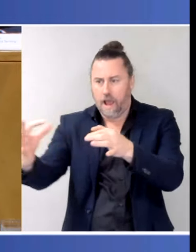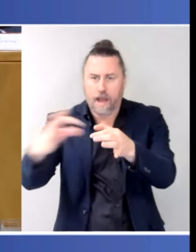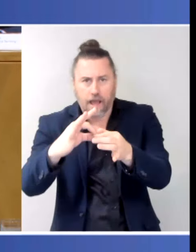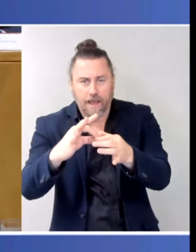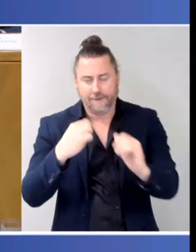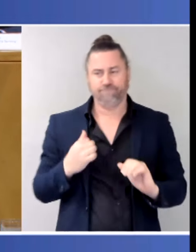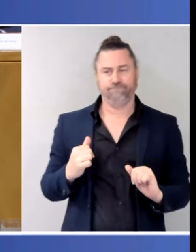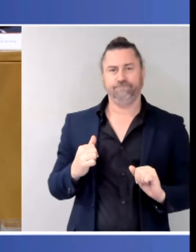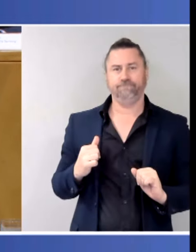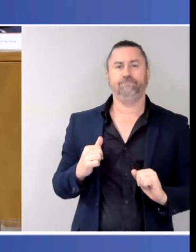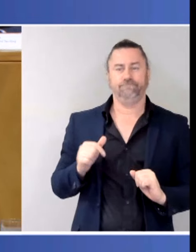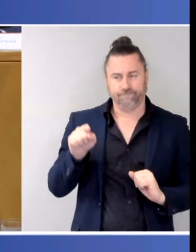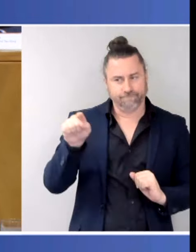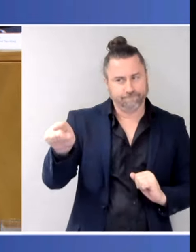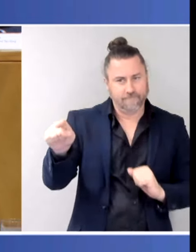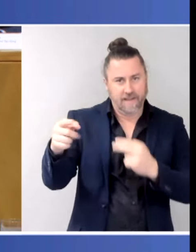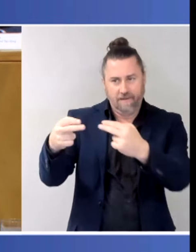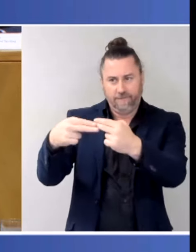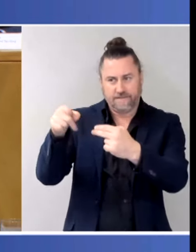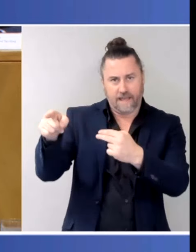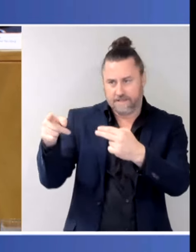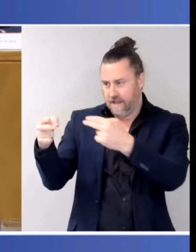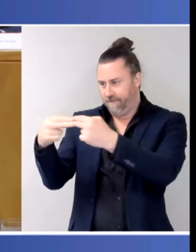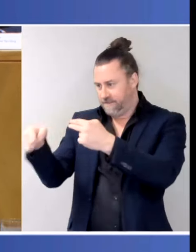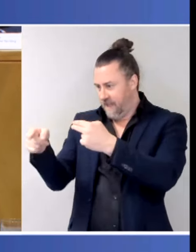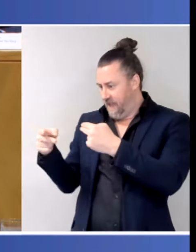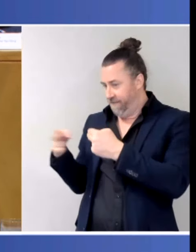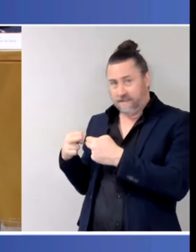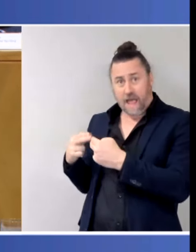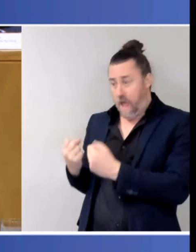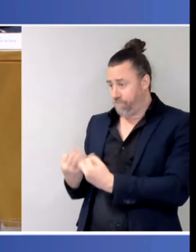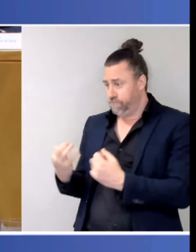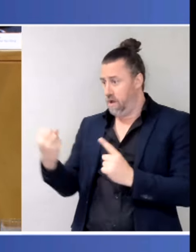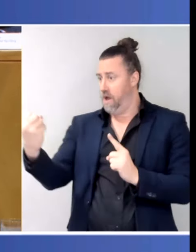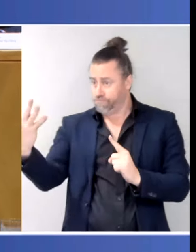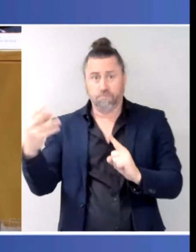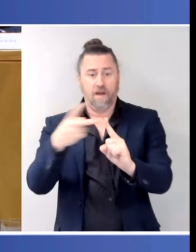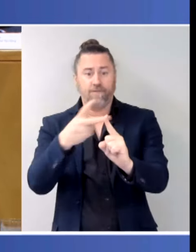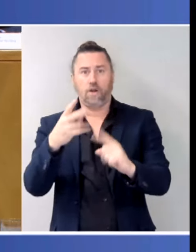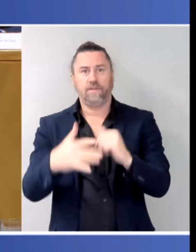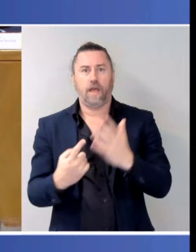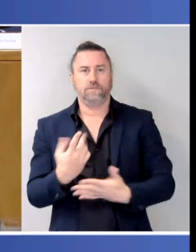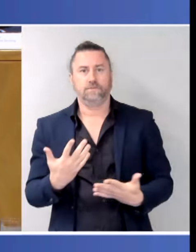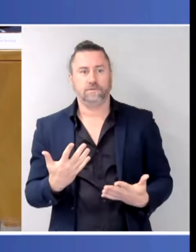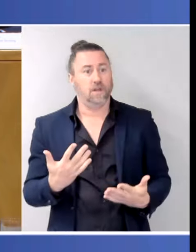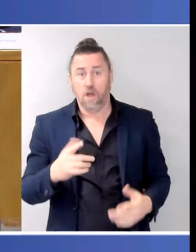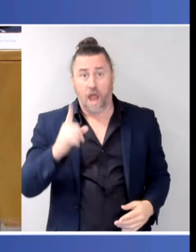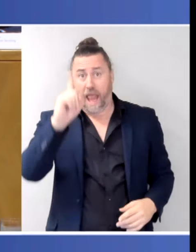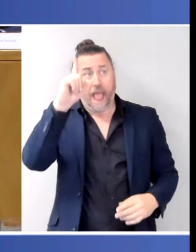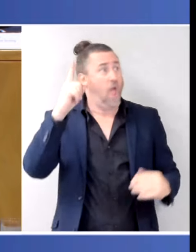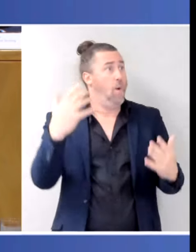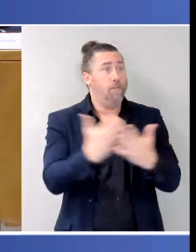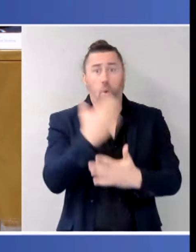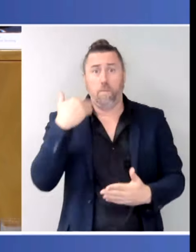understand how those inputs drive an outcome that is seeing more women being murdered, more women needing to reach out and provide the